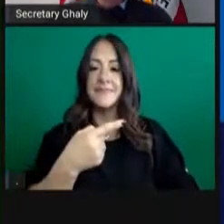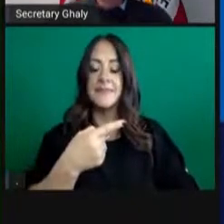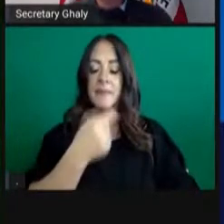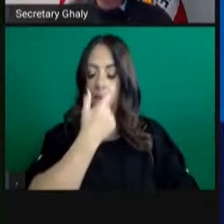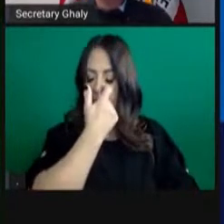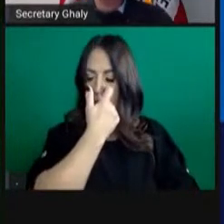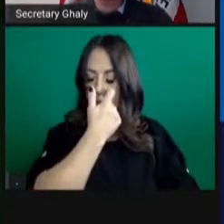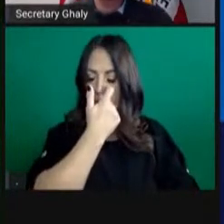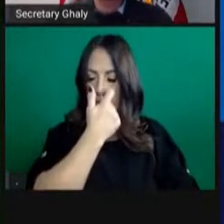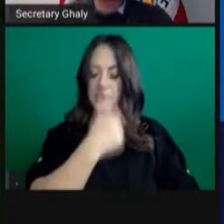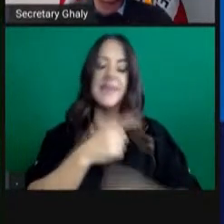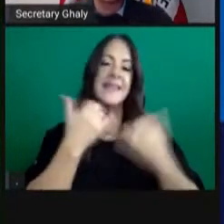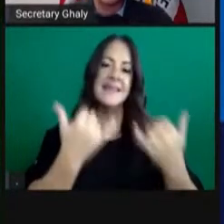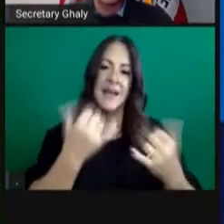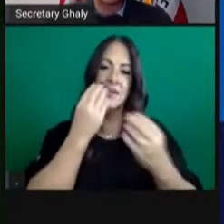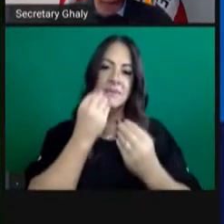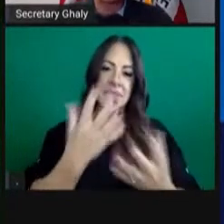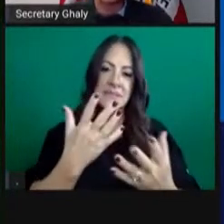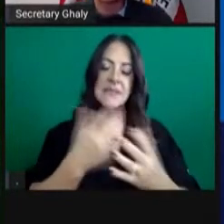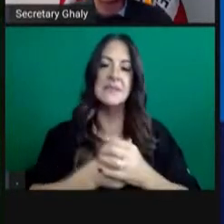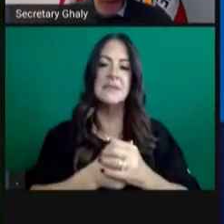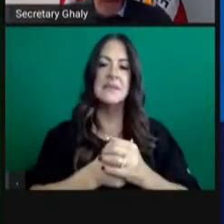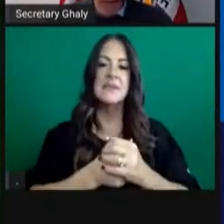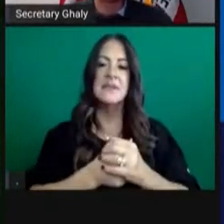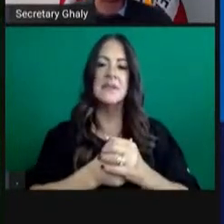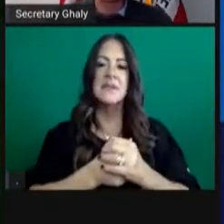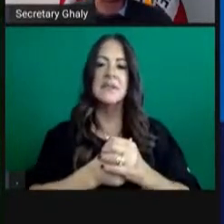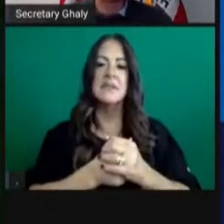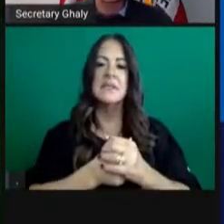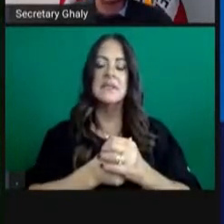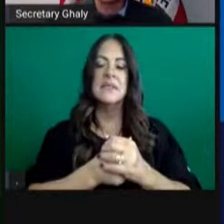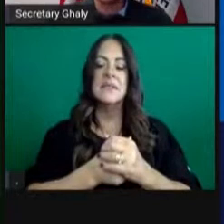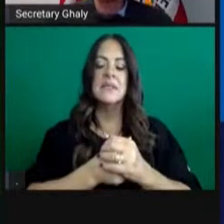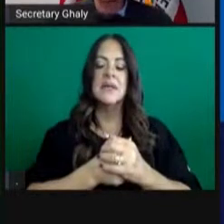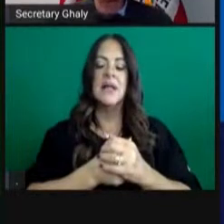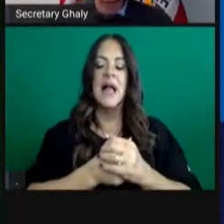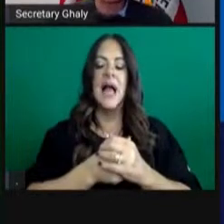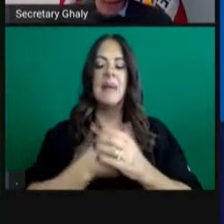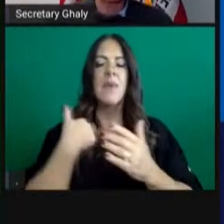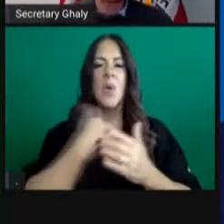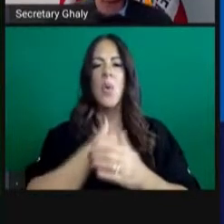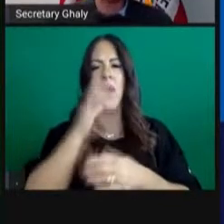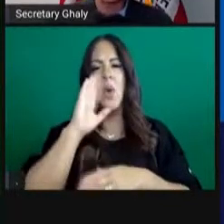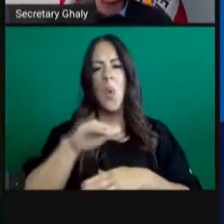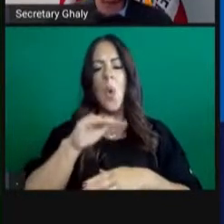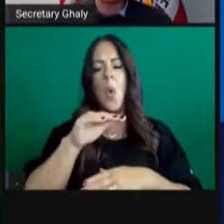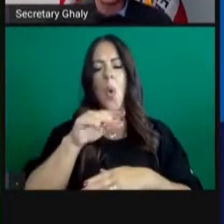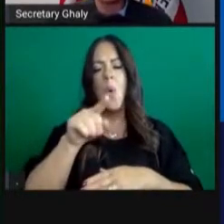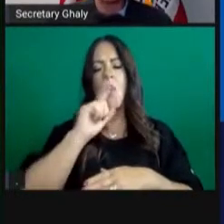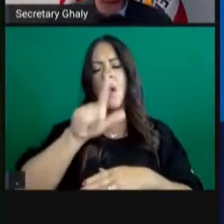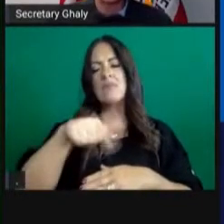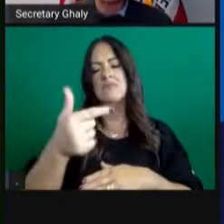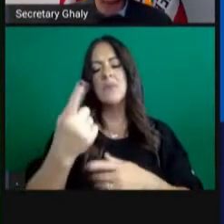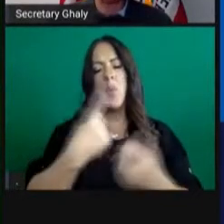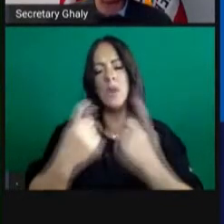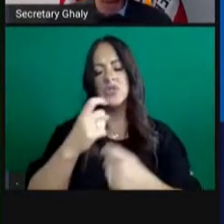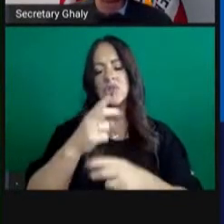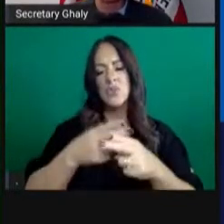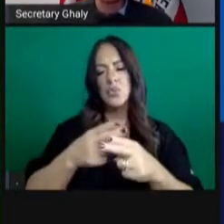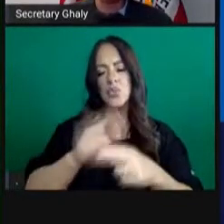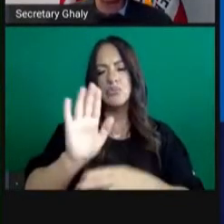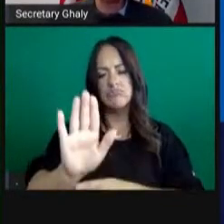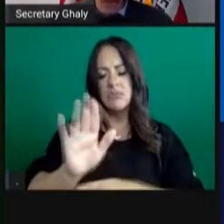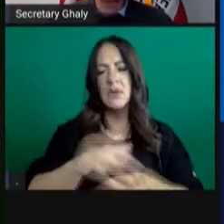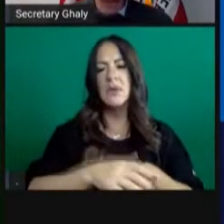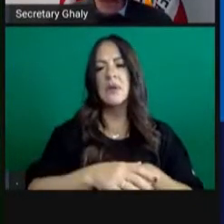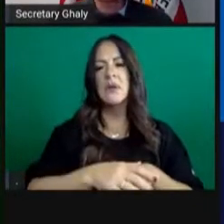So just to bring this section to a close, I know there'll be questions in the Q&A and happy to take them,